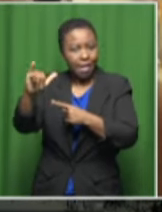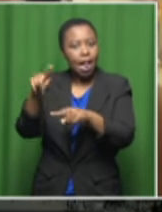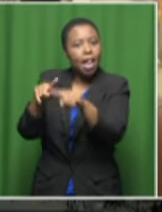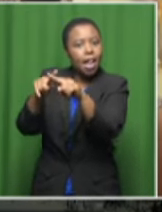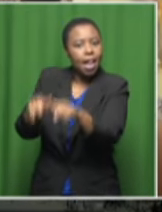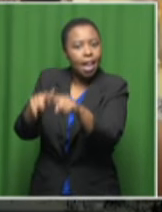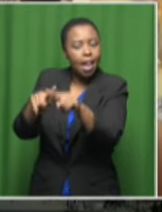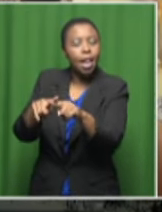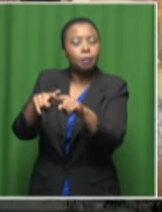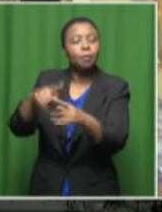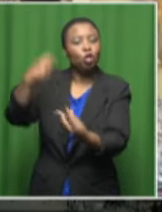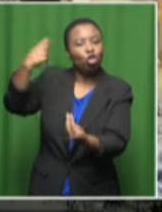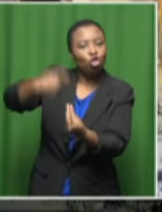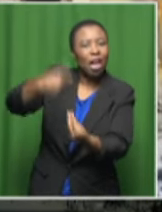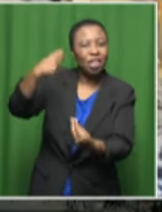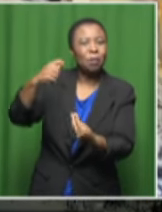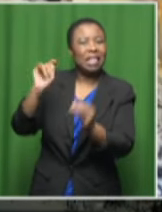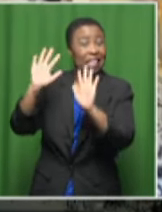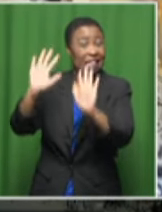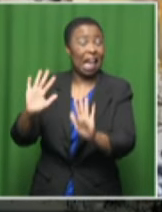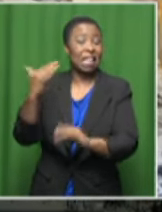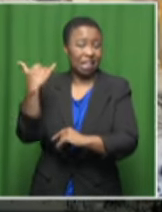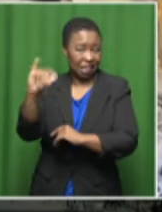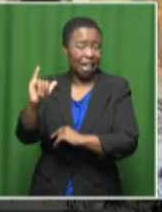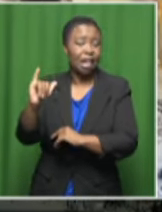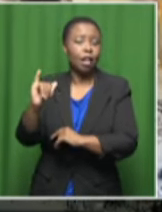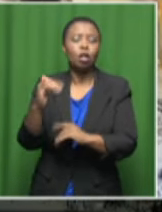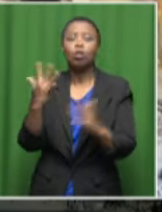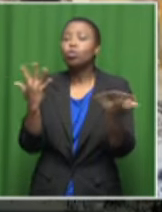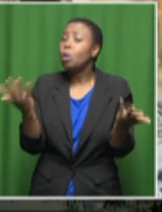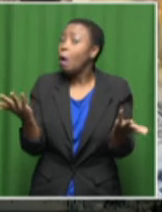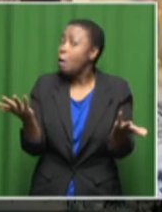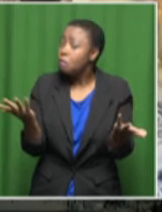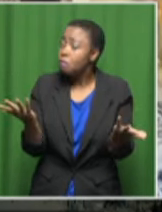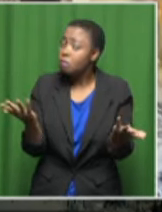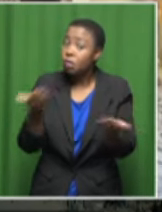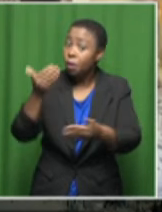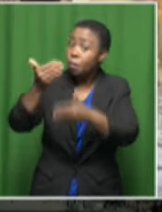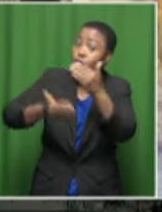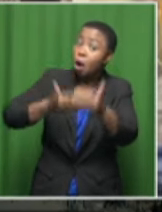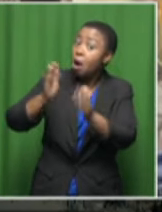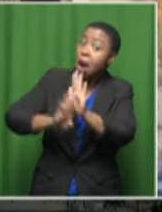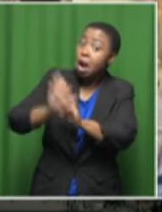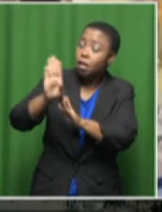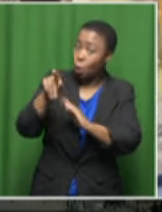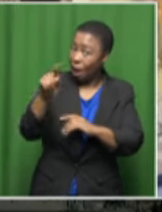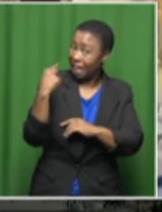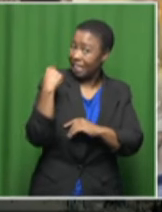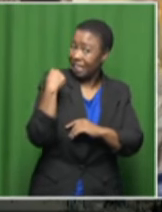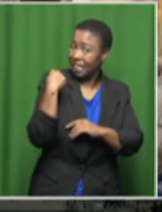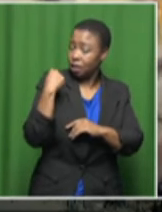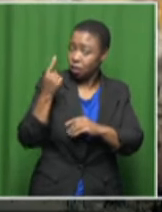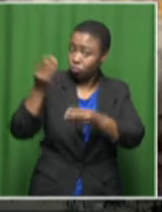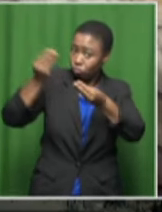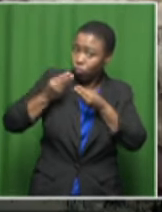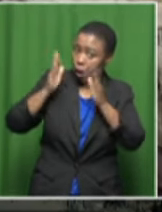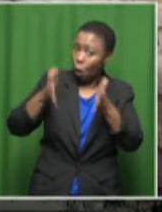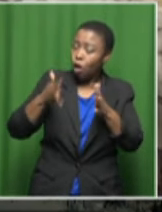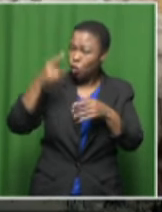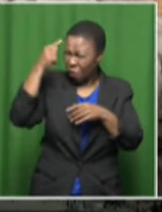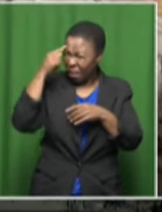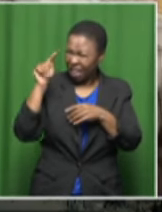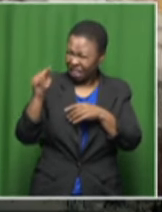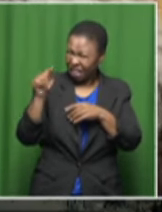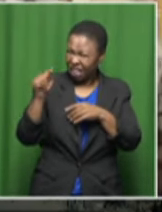judgments as well. Again, progress. But you're going to give us those reasons as to why you think this is